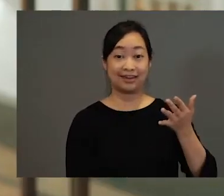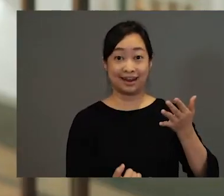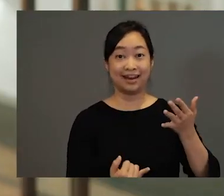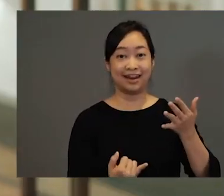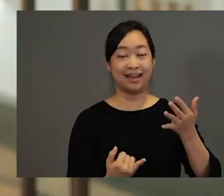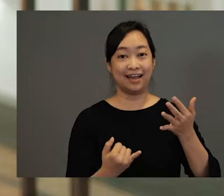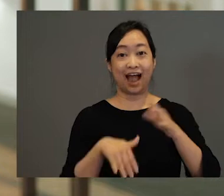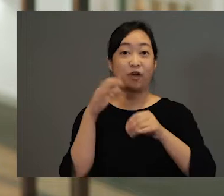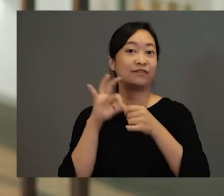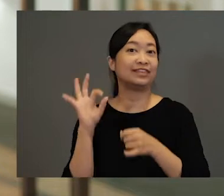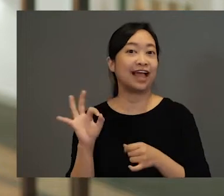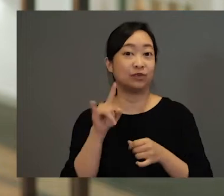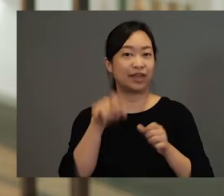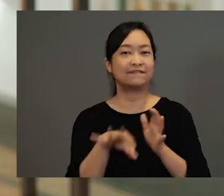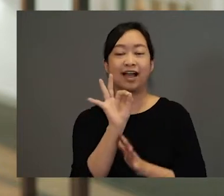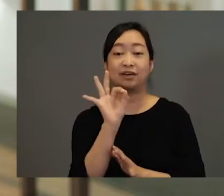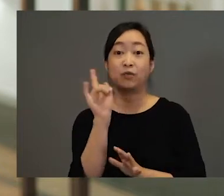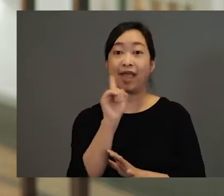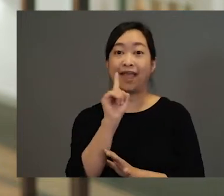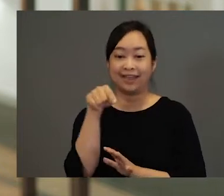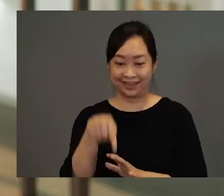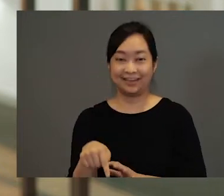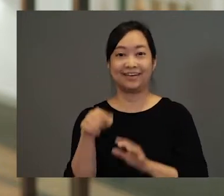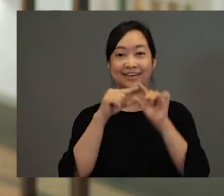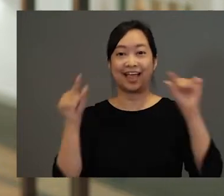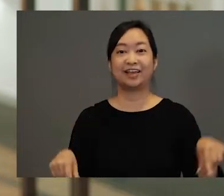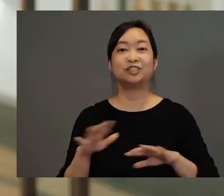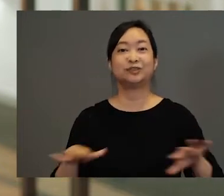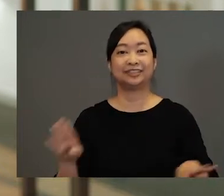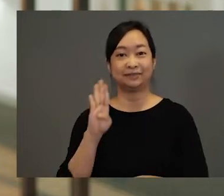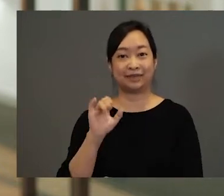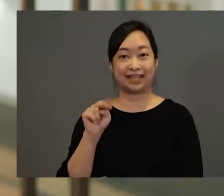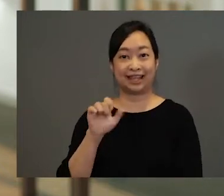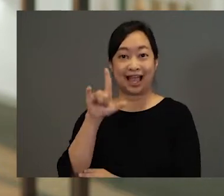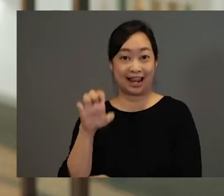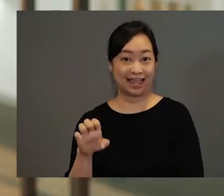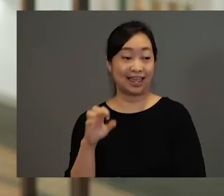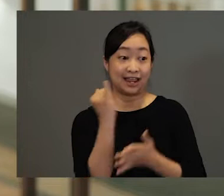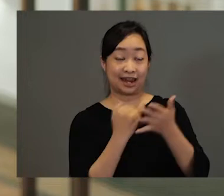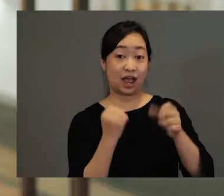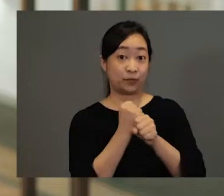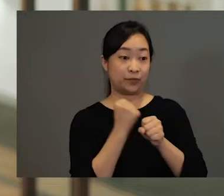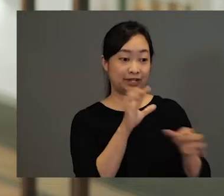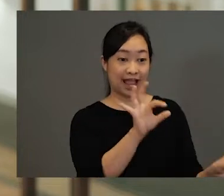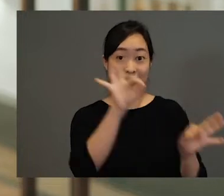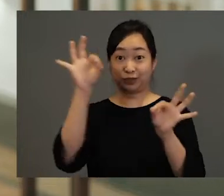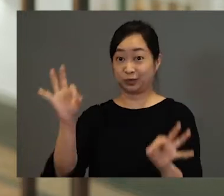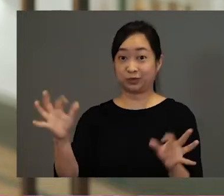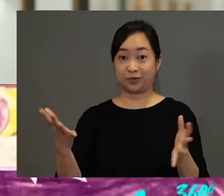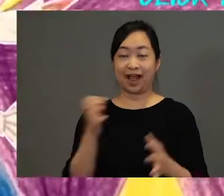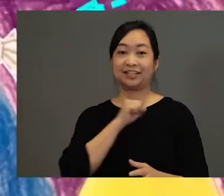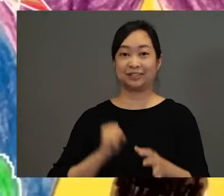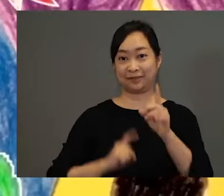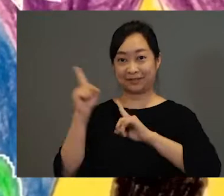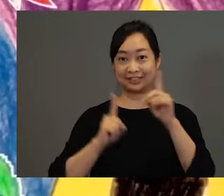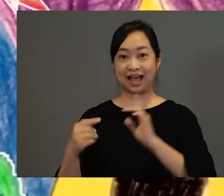of nine different artworks that you can find right here at Gallery Children's Biennale. Now the artwork that I have selected is